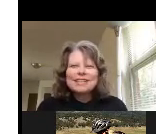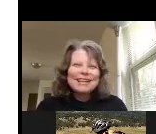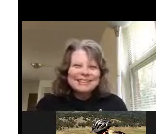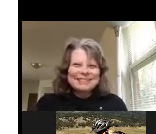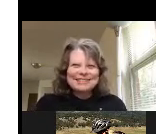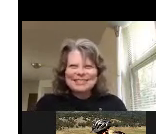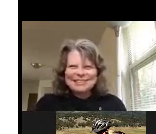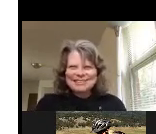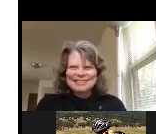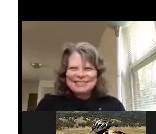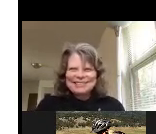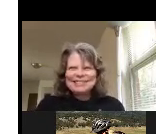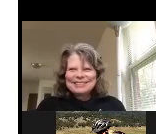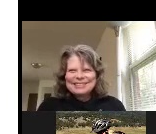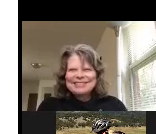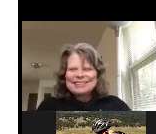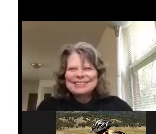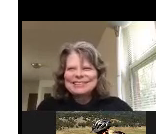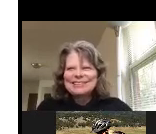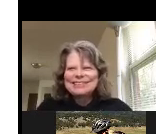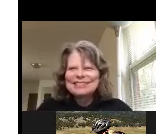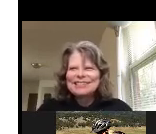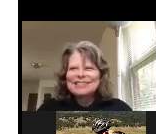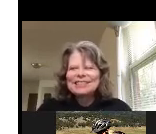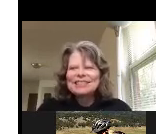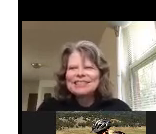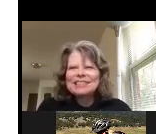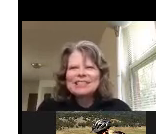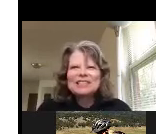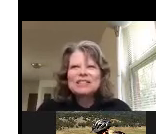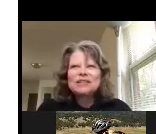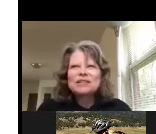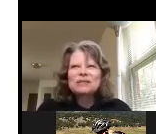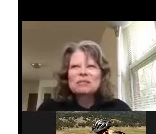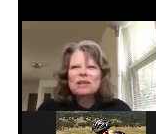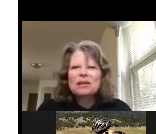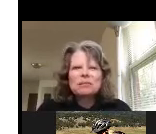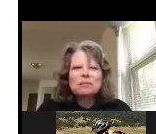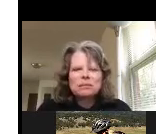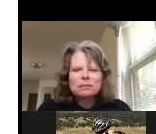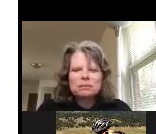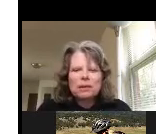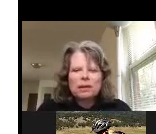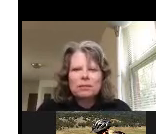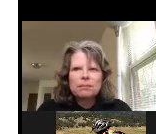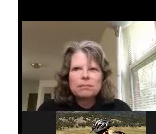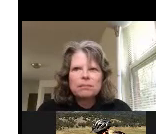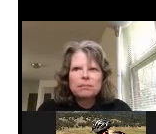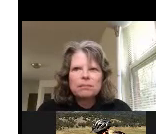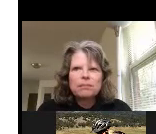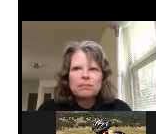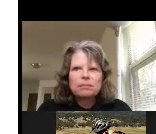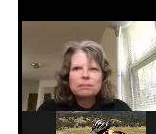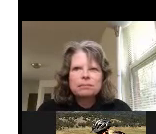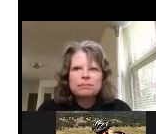yeah that's great this is laura we have um someone's saying have you had um customers in central